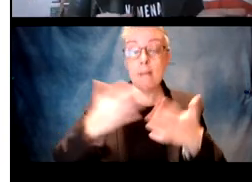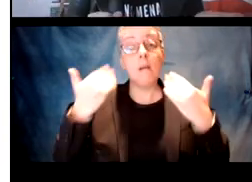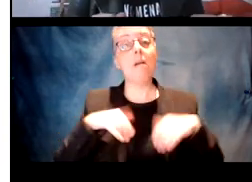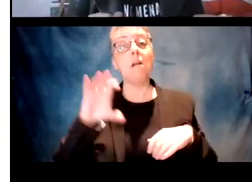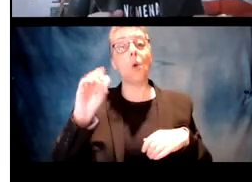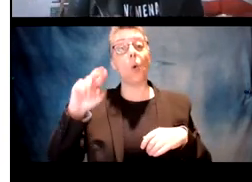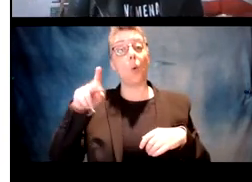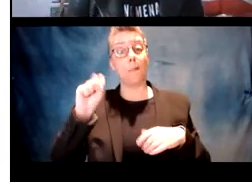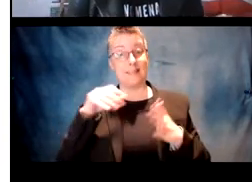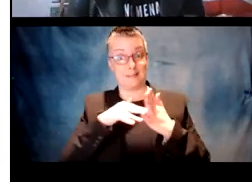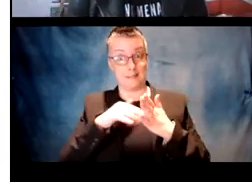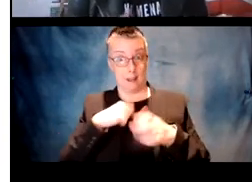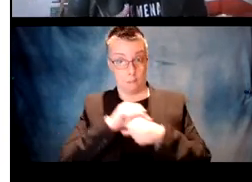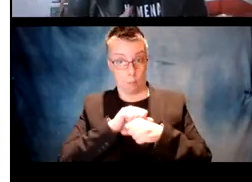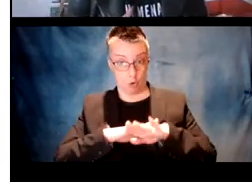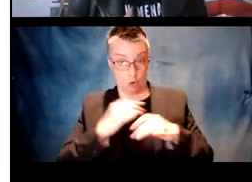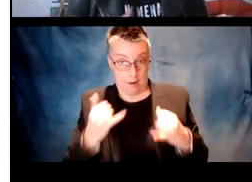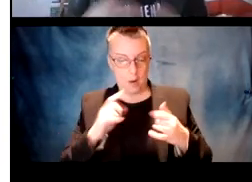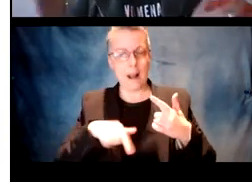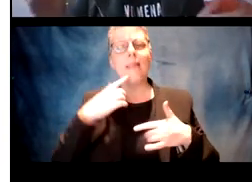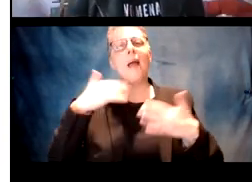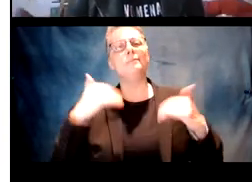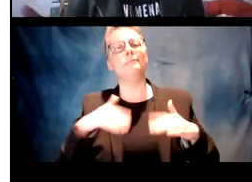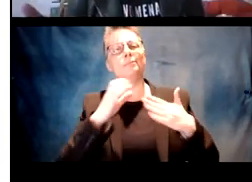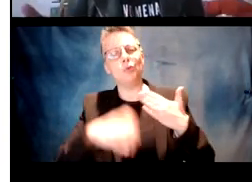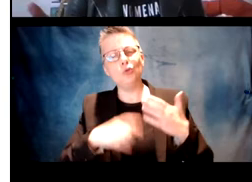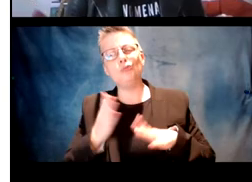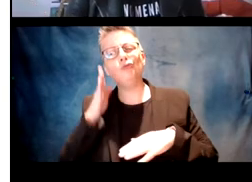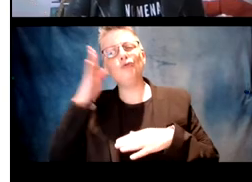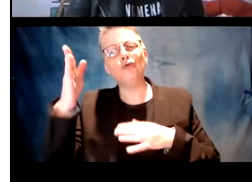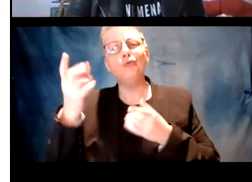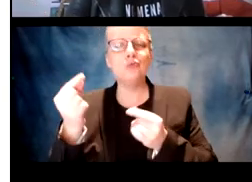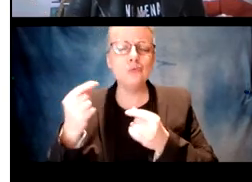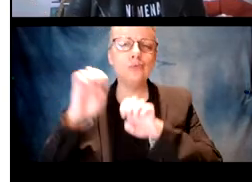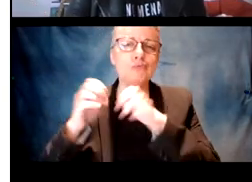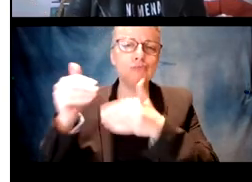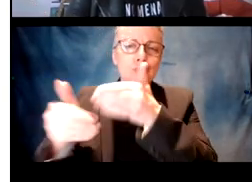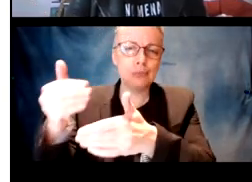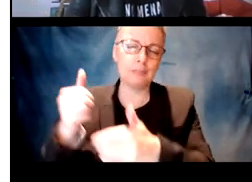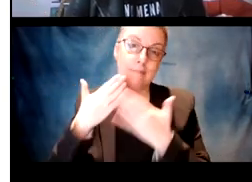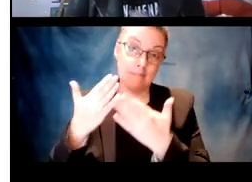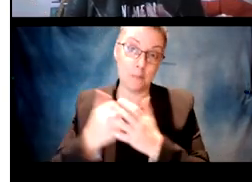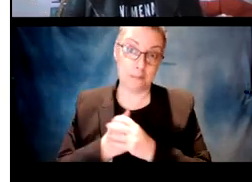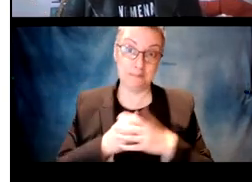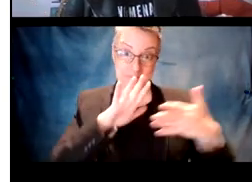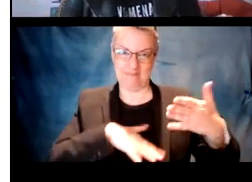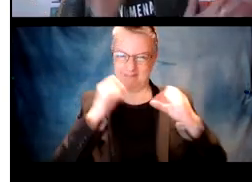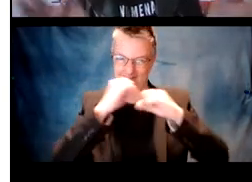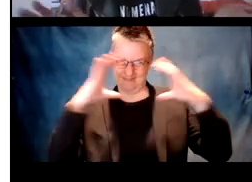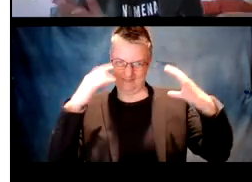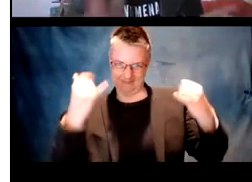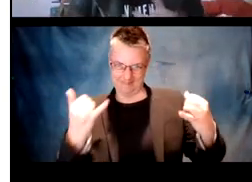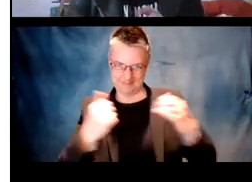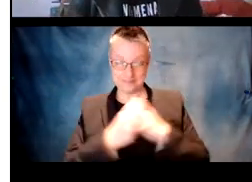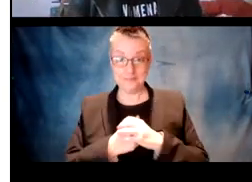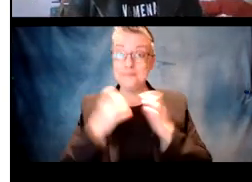to reexamine the problem. And then I will introduce a corpus study that I'm currently working on. And then we'll have conclusions, future